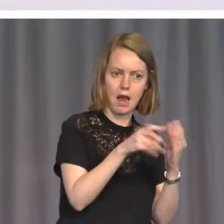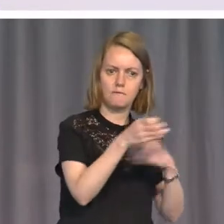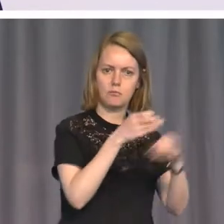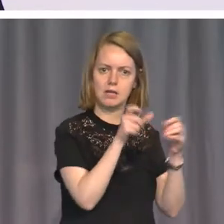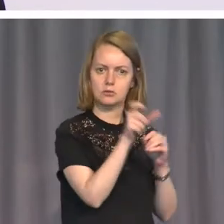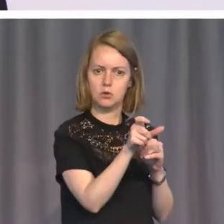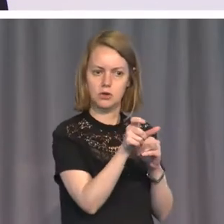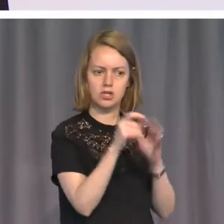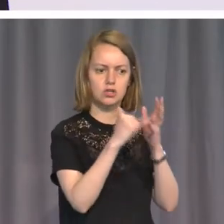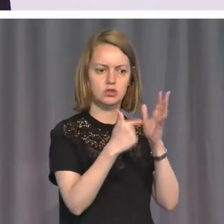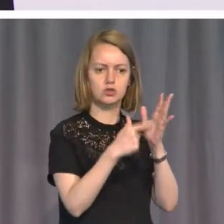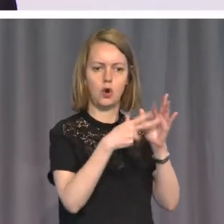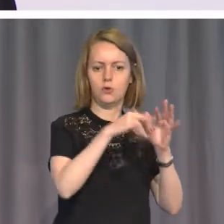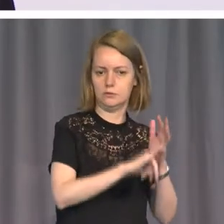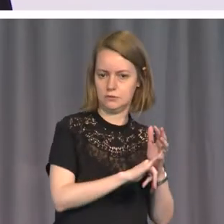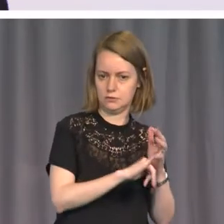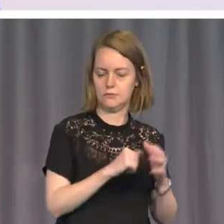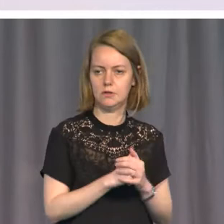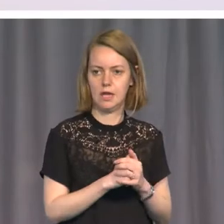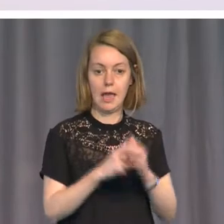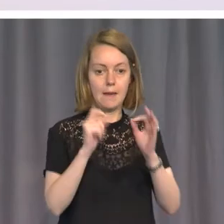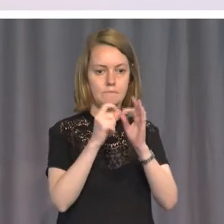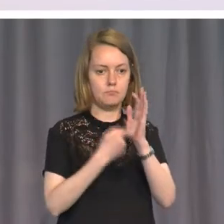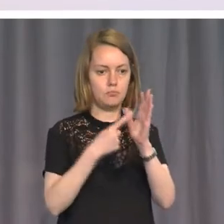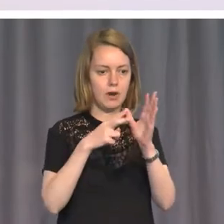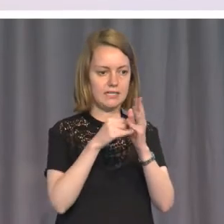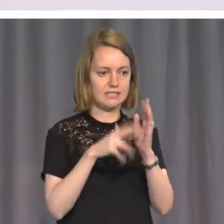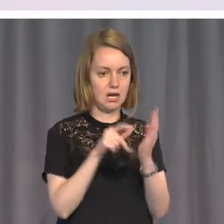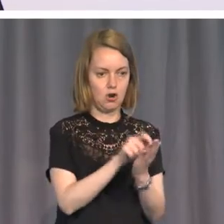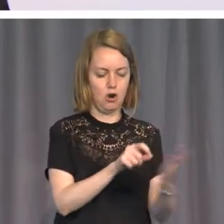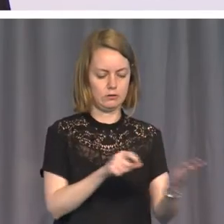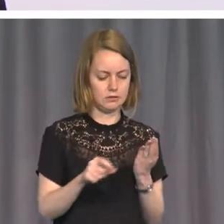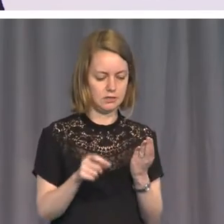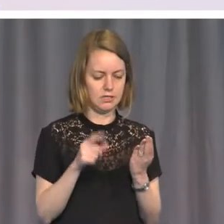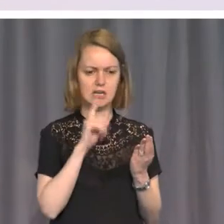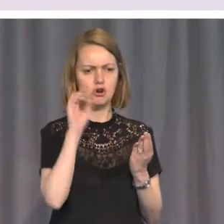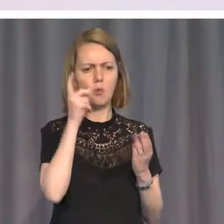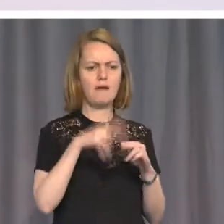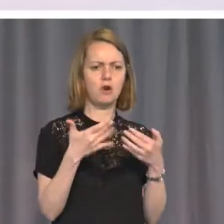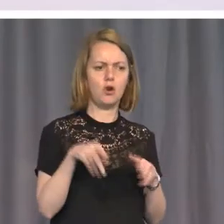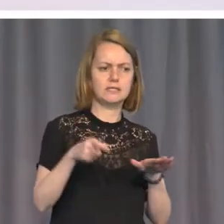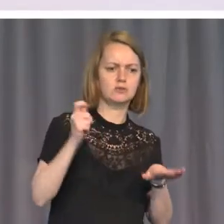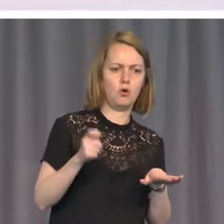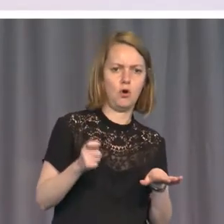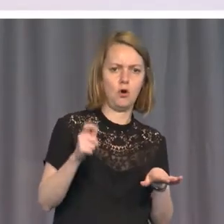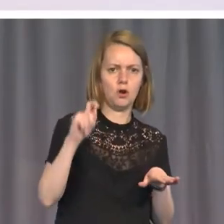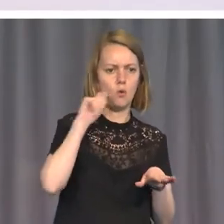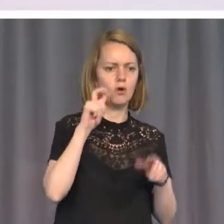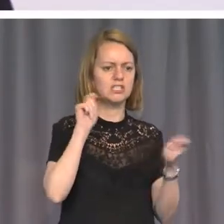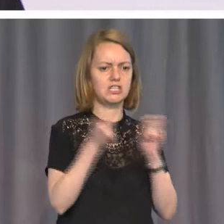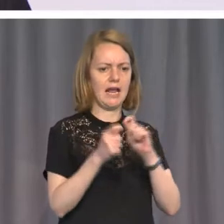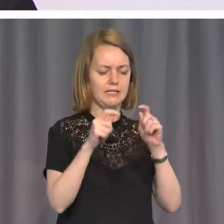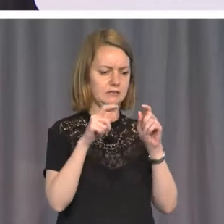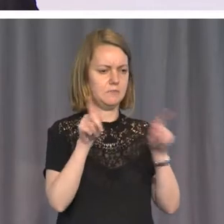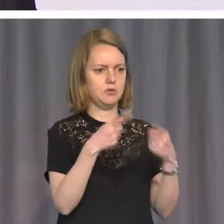the word stones, at which point Richard Branson passed me a note saying, Geoff, don't worry if we lose the case, we'll retitle the album,